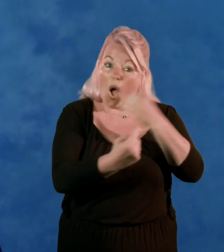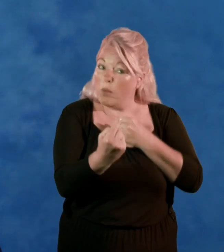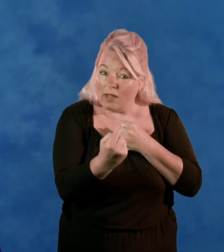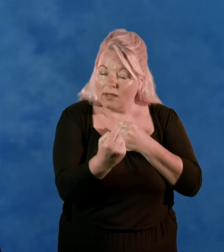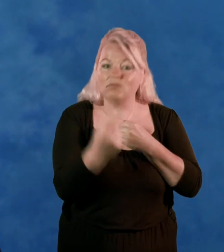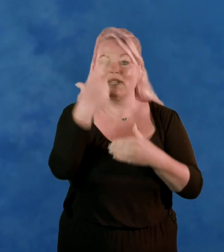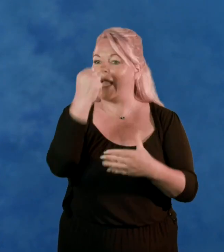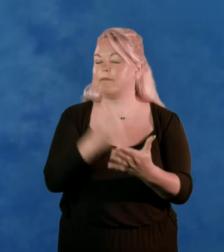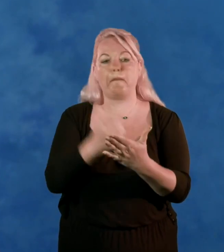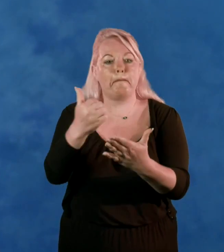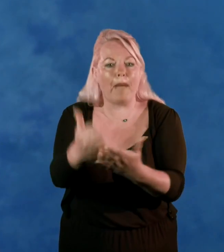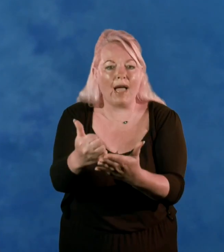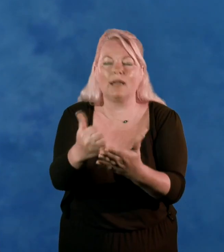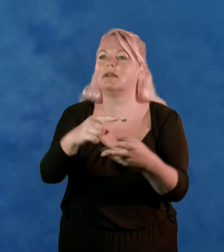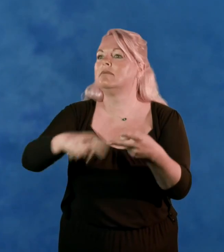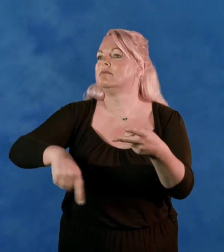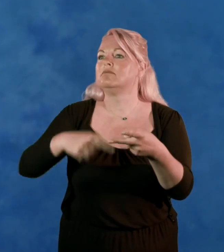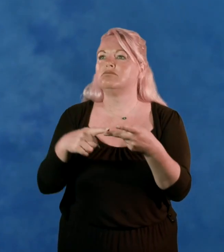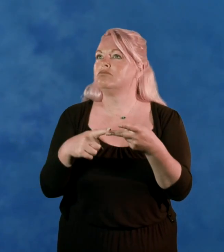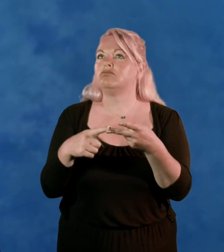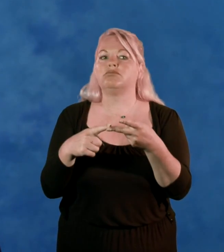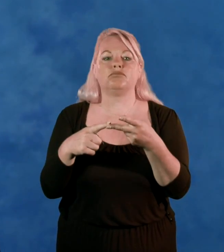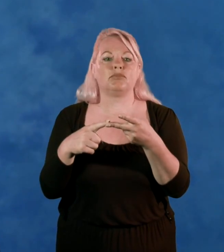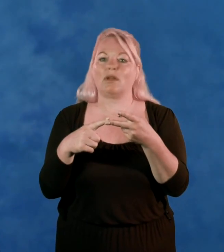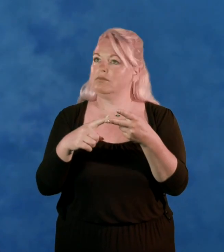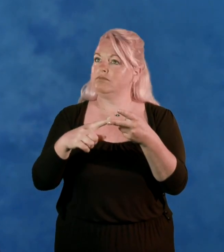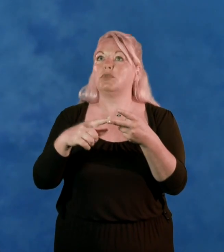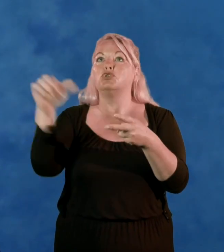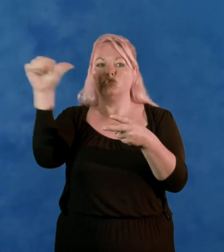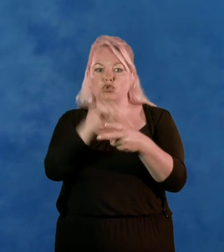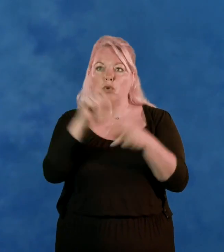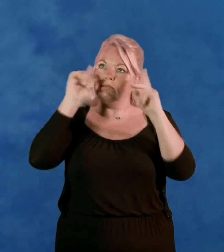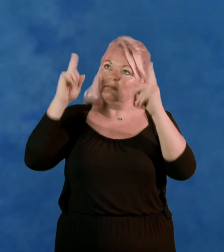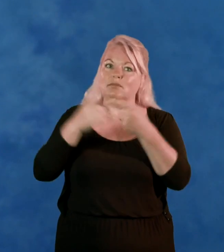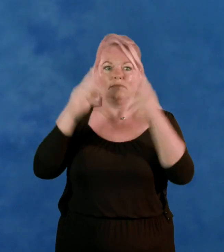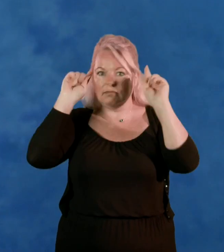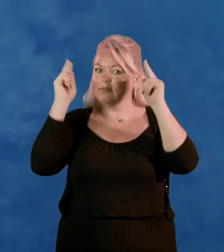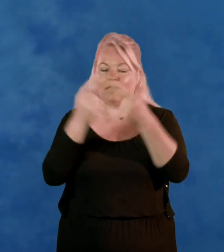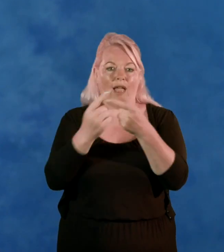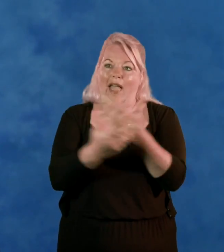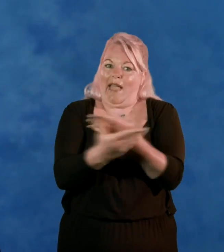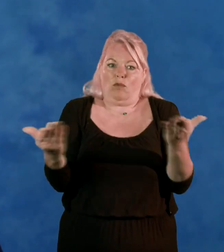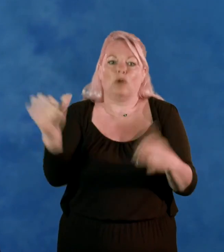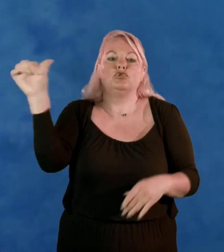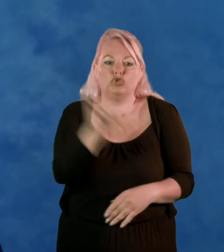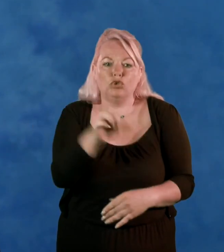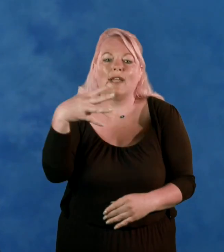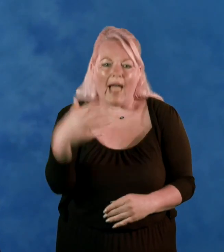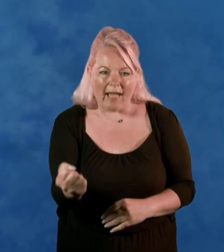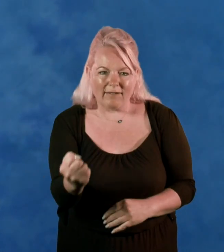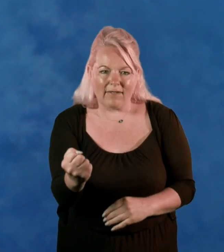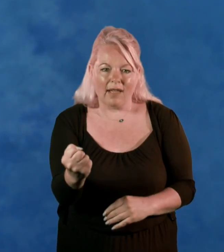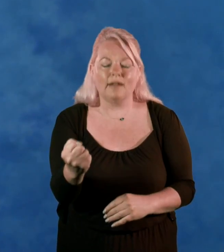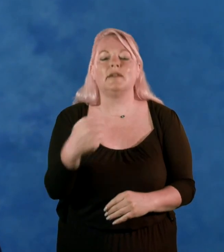can go into the bank you can go into any execution they should have the loop system for you. Depending on the